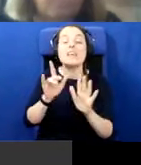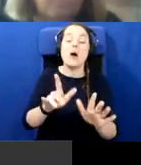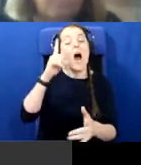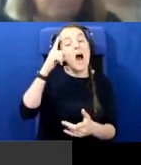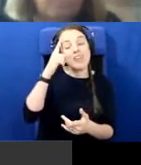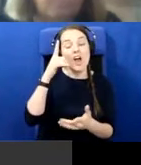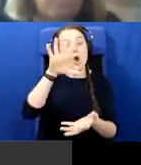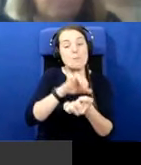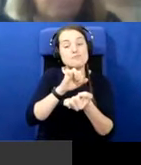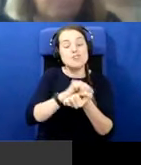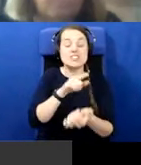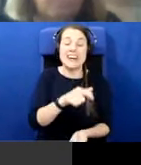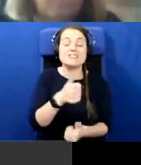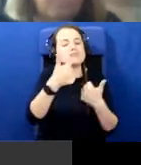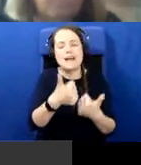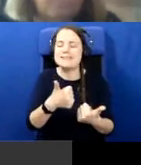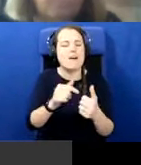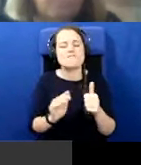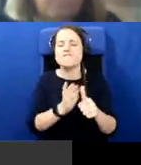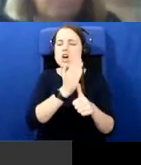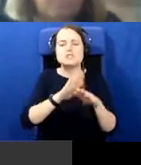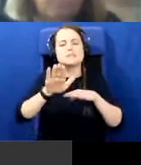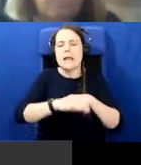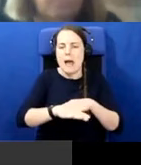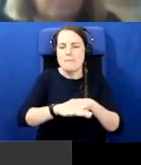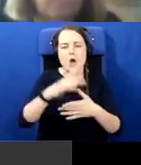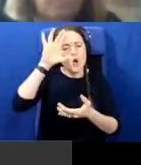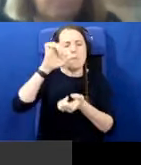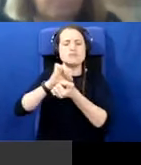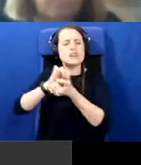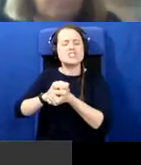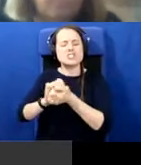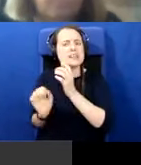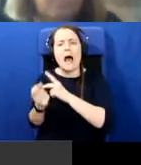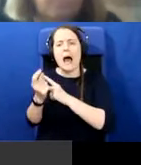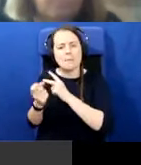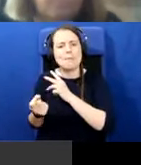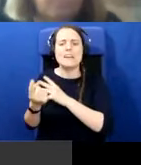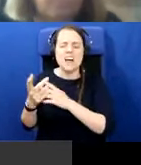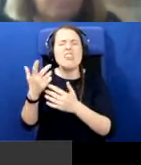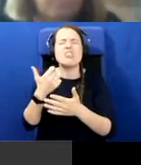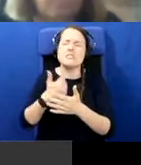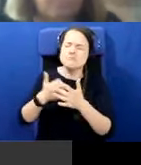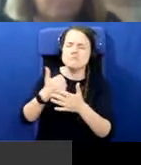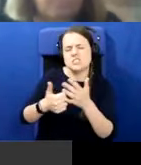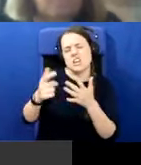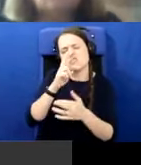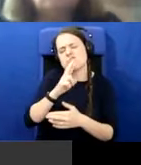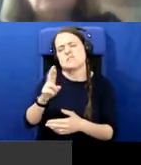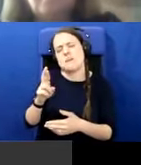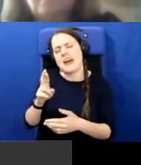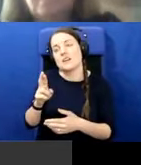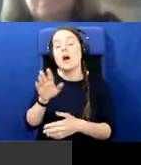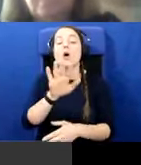commemorations have been conducted and they have generally respected. The commemorations of